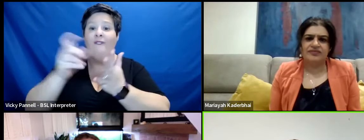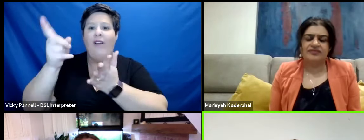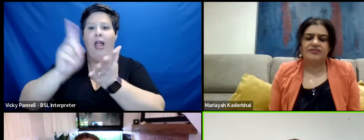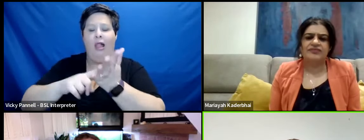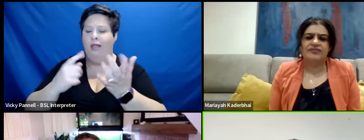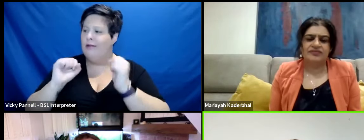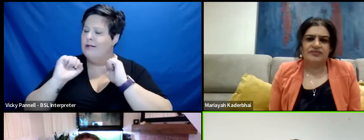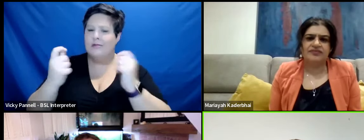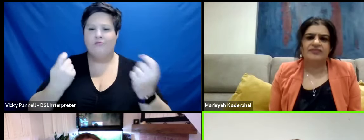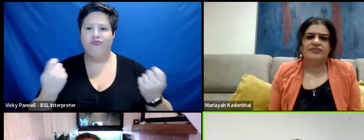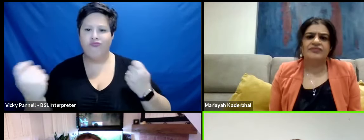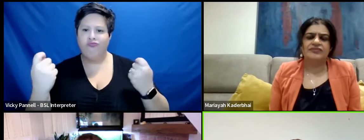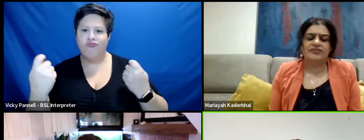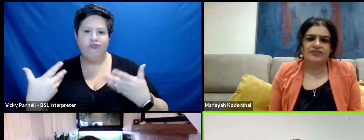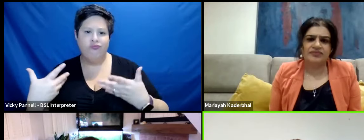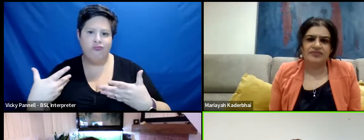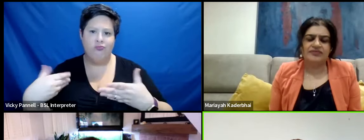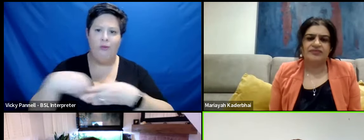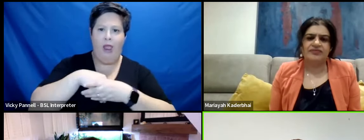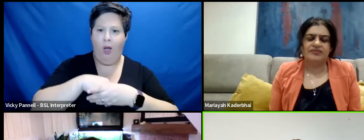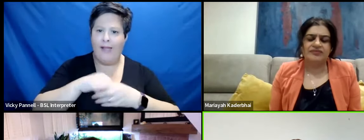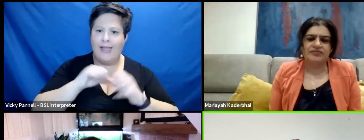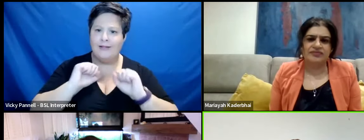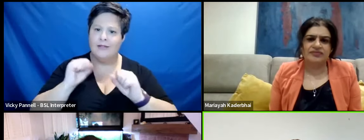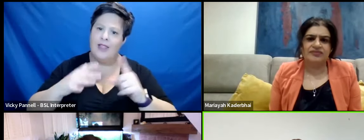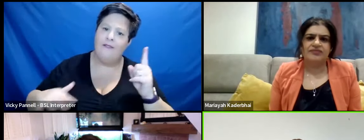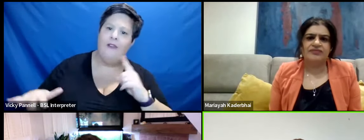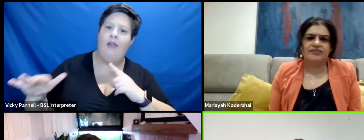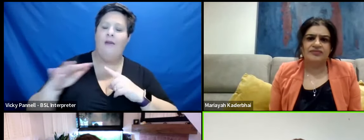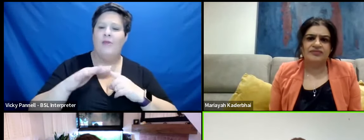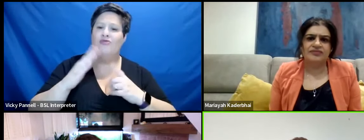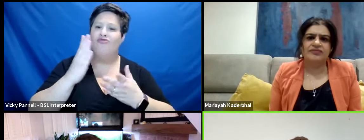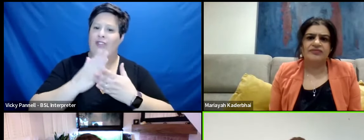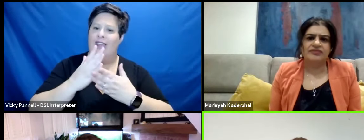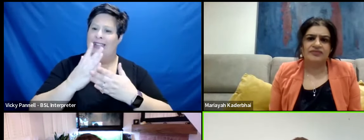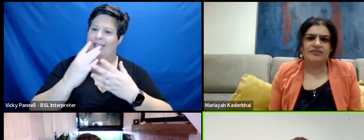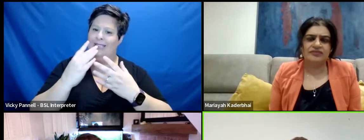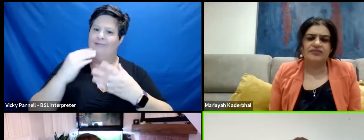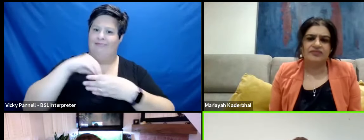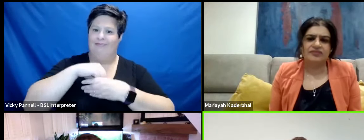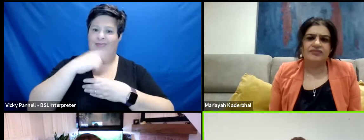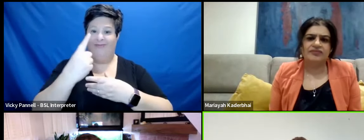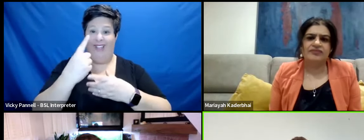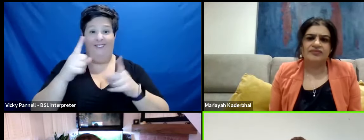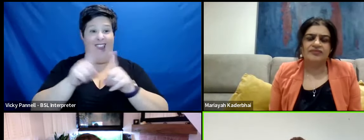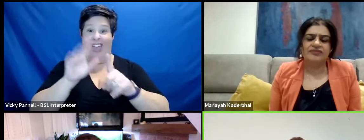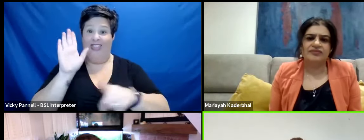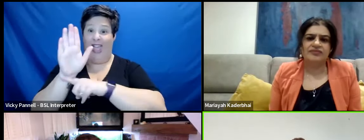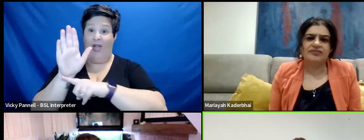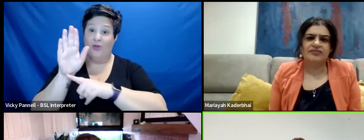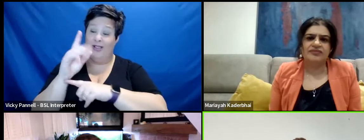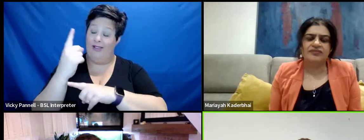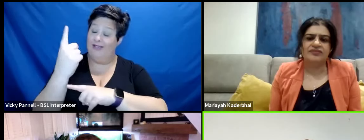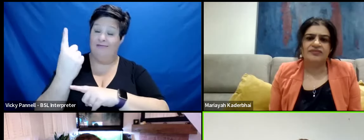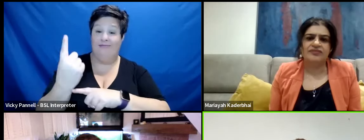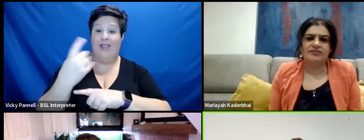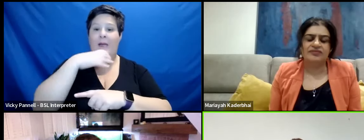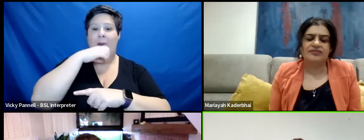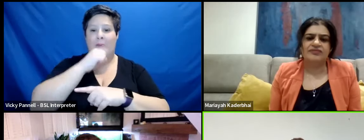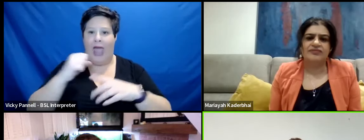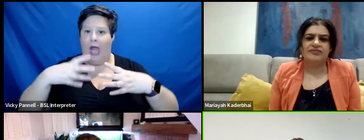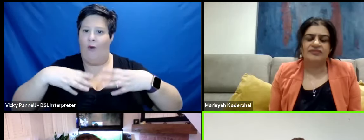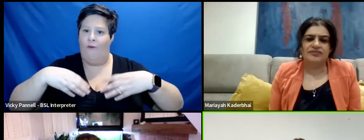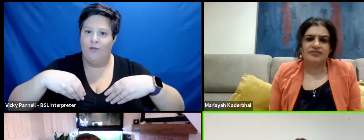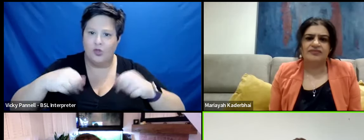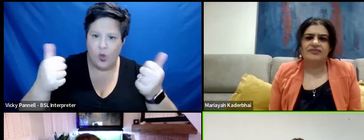of it and belonging to it is so primal and so much about who he is. He is the outside. He is a man of the soil